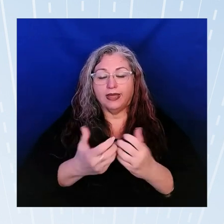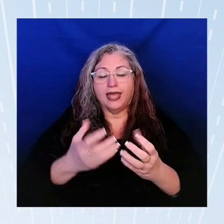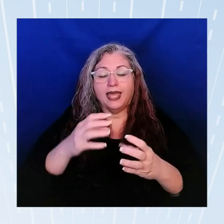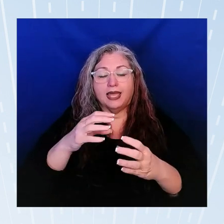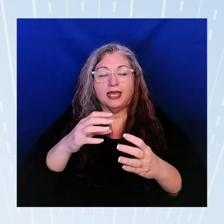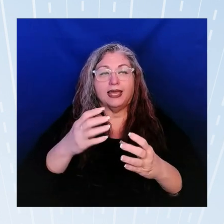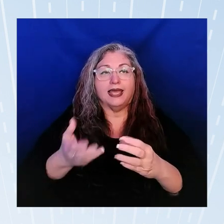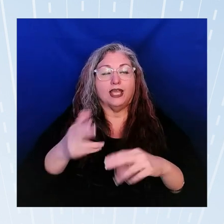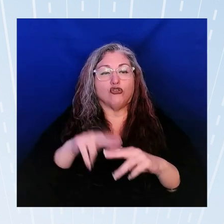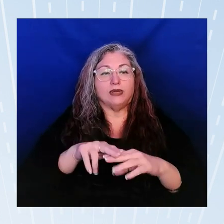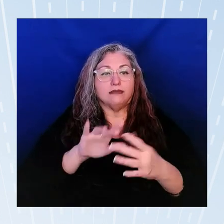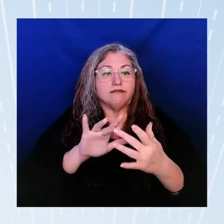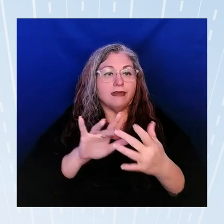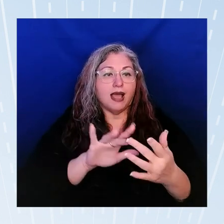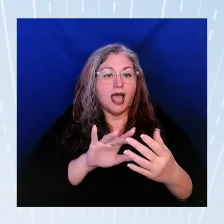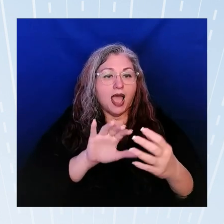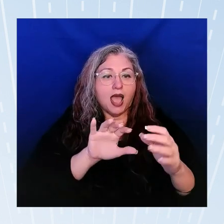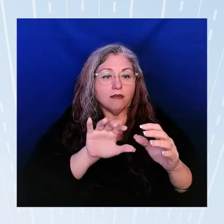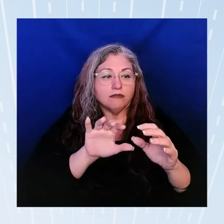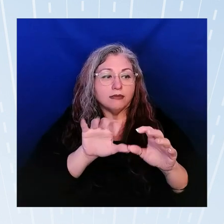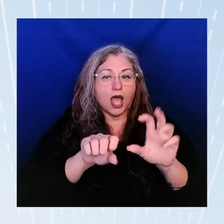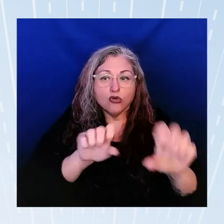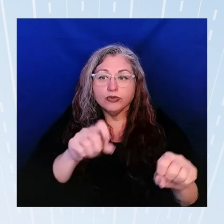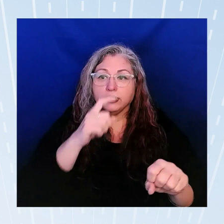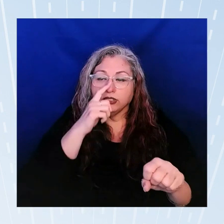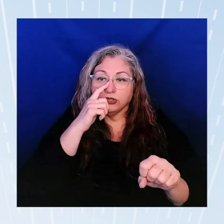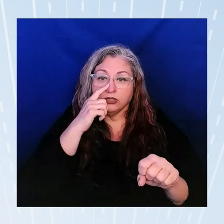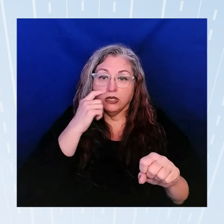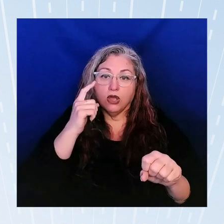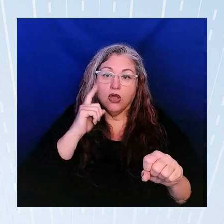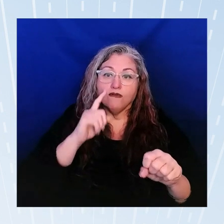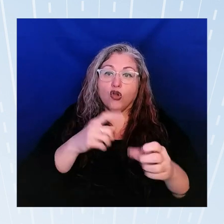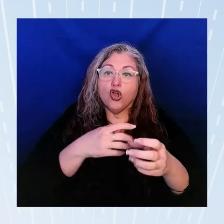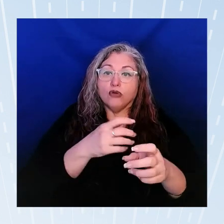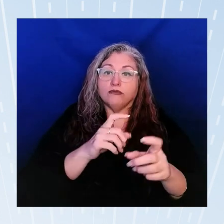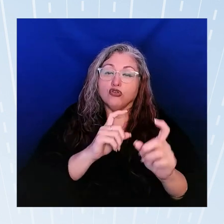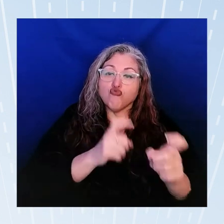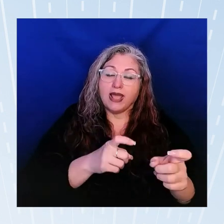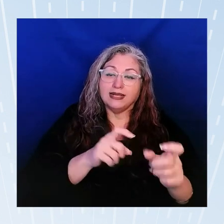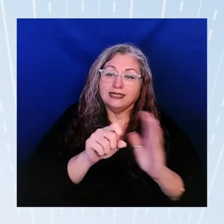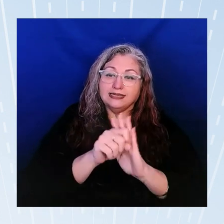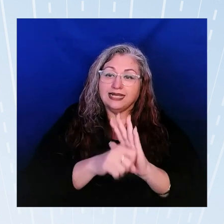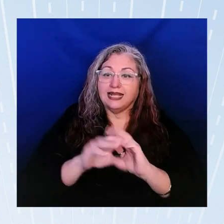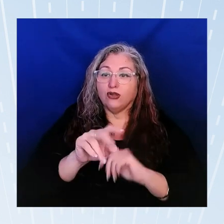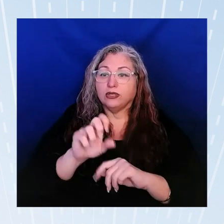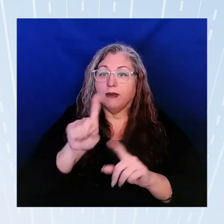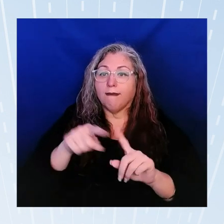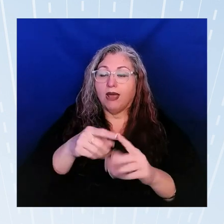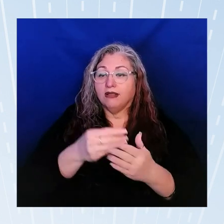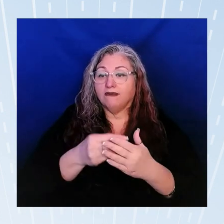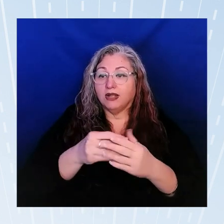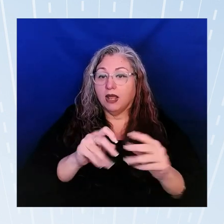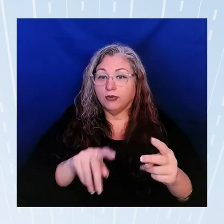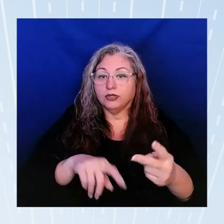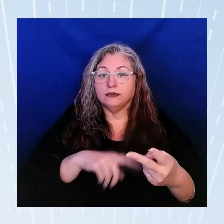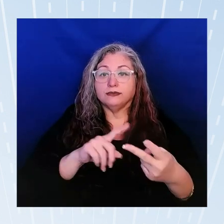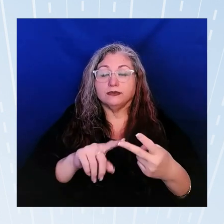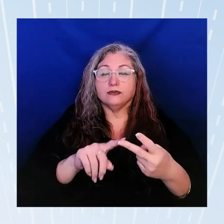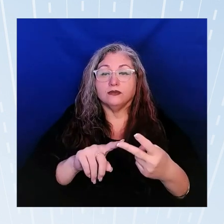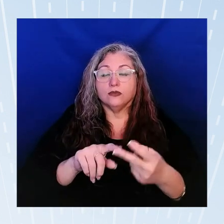both by OVC and grantee states and territories about funding opportunities two